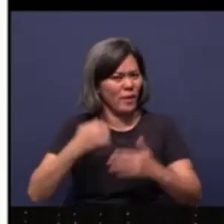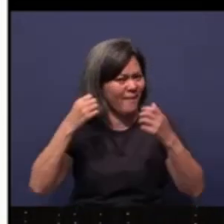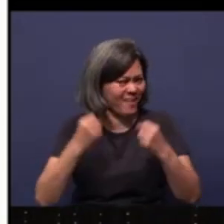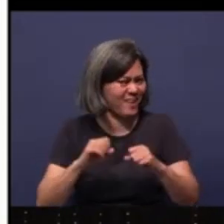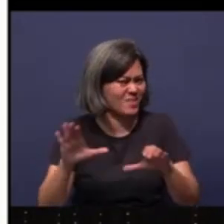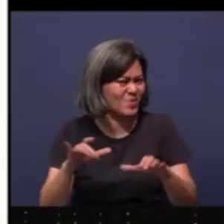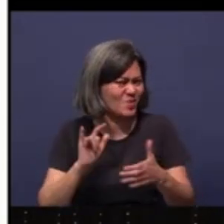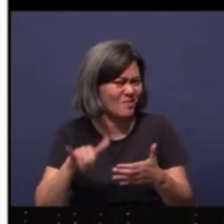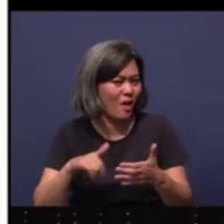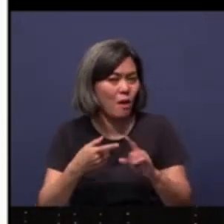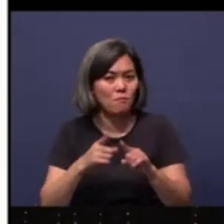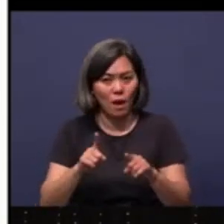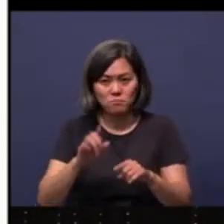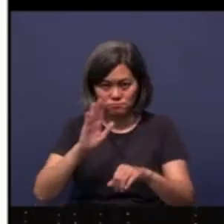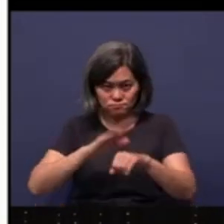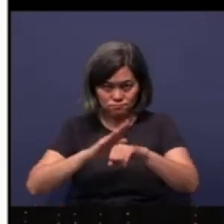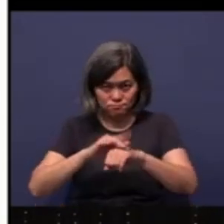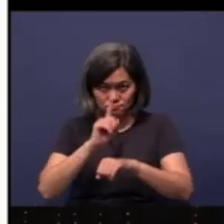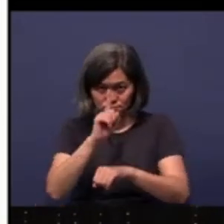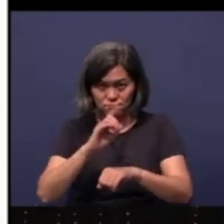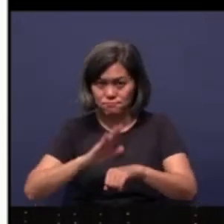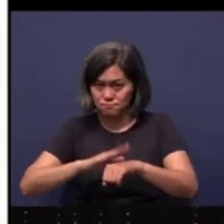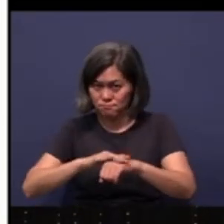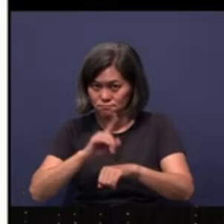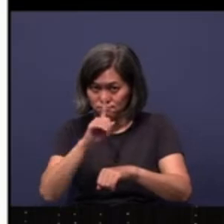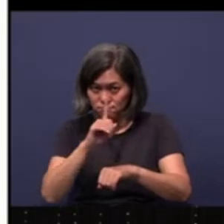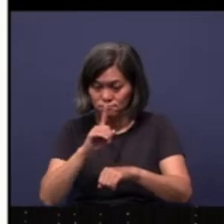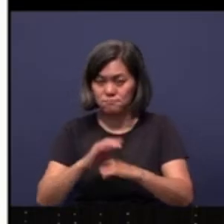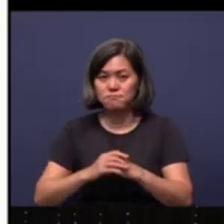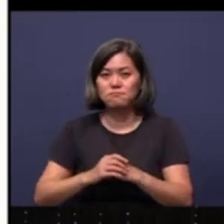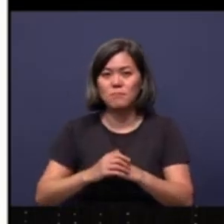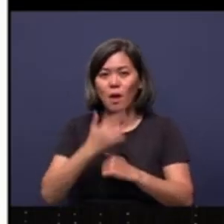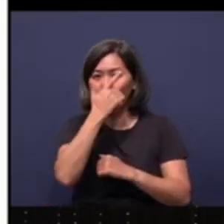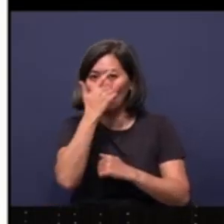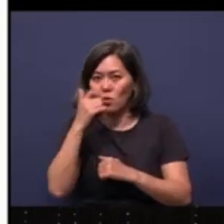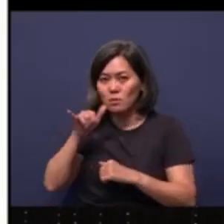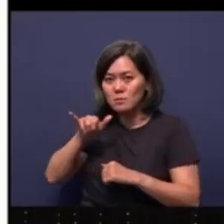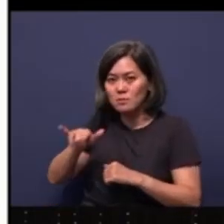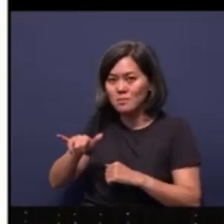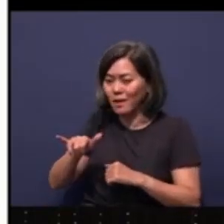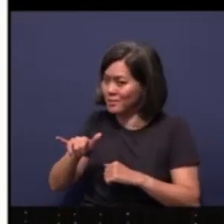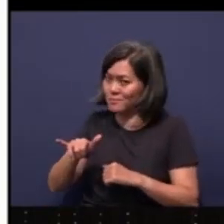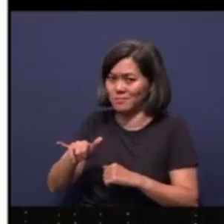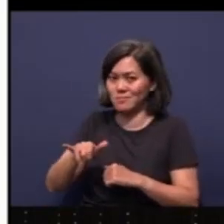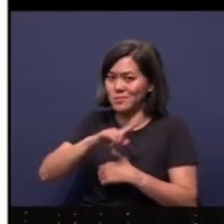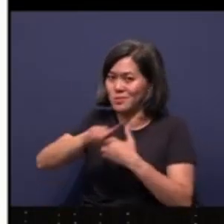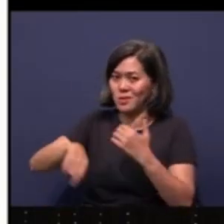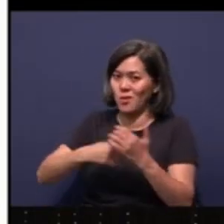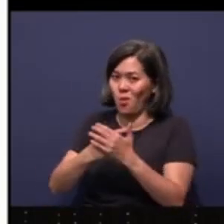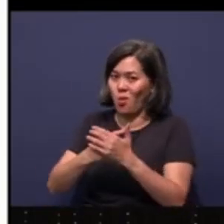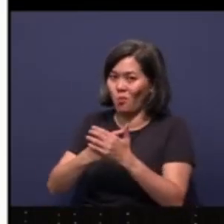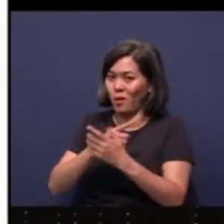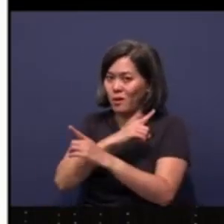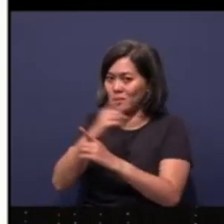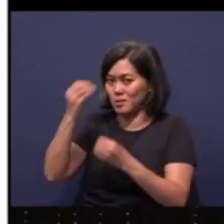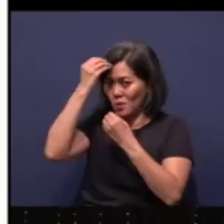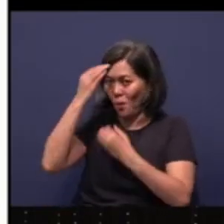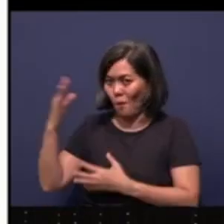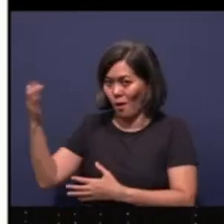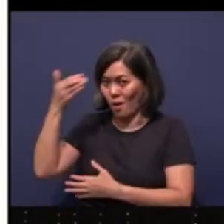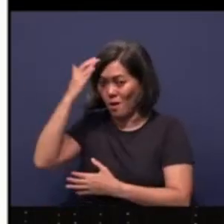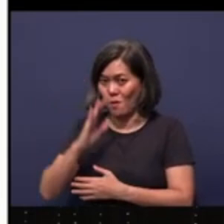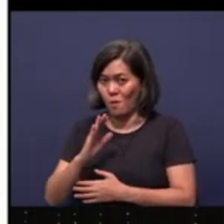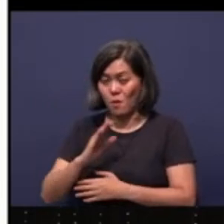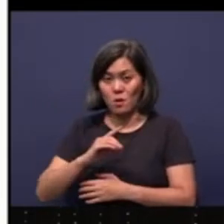that. But beware. Beware with that. Because that is in total, complete disobedience. When the Lord clearly says,